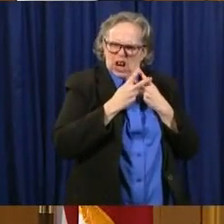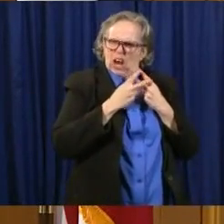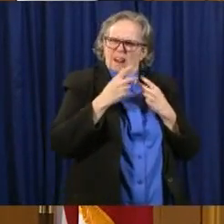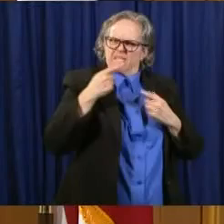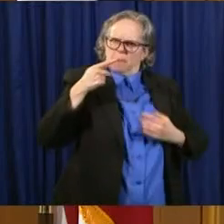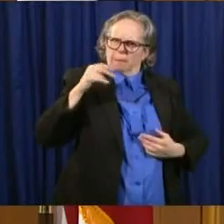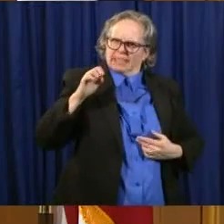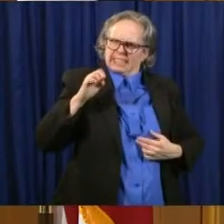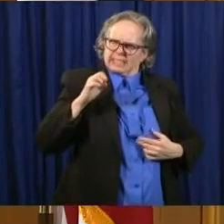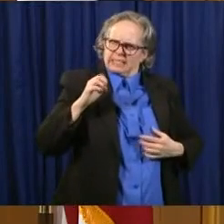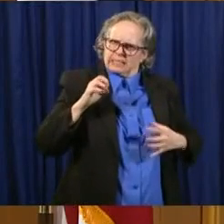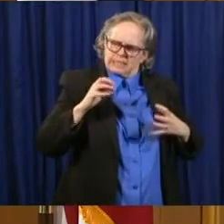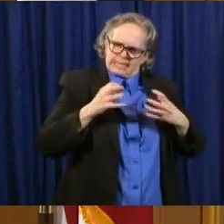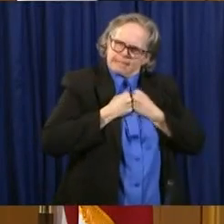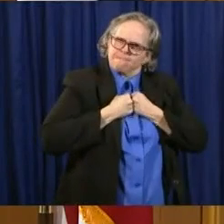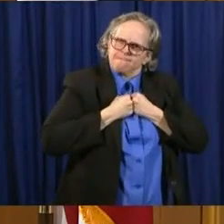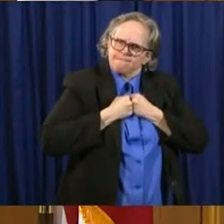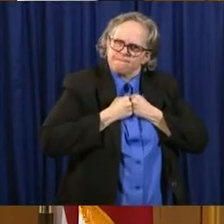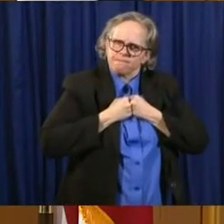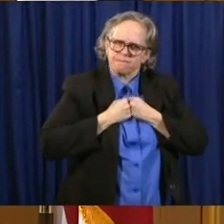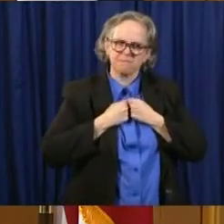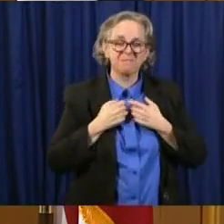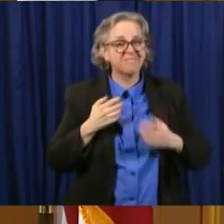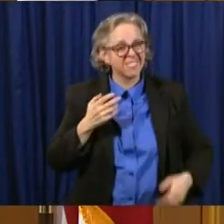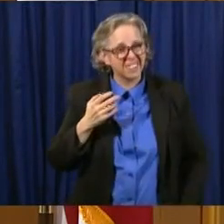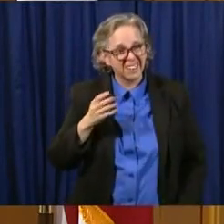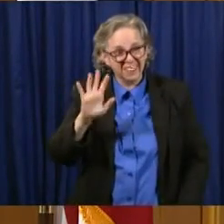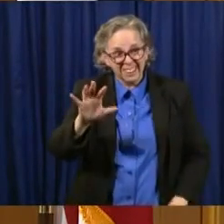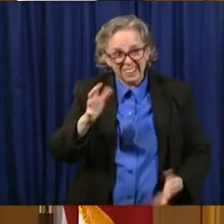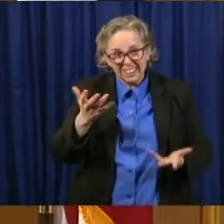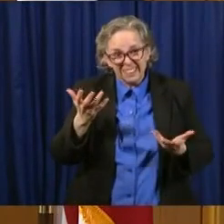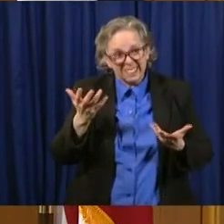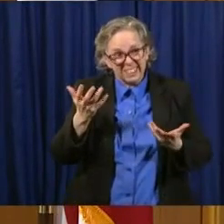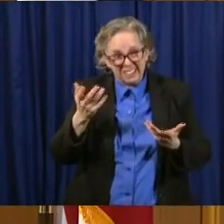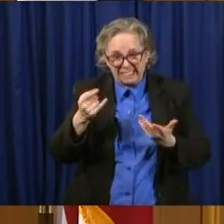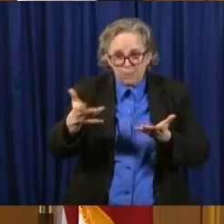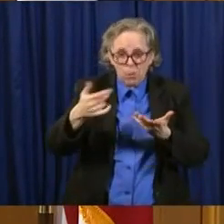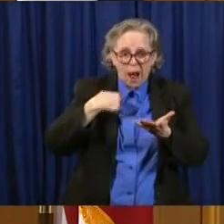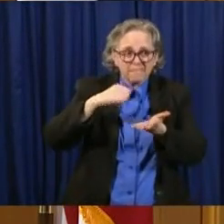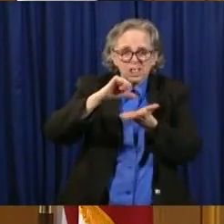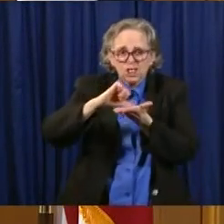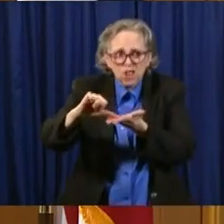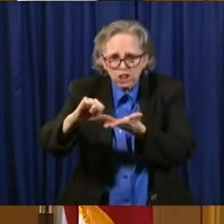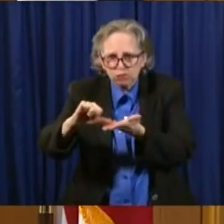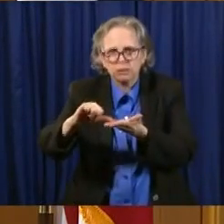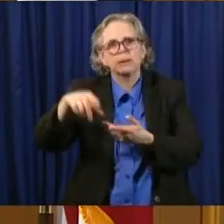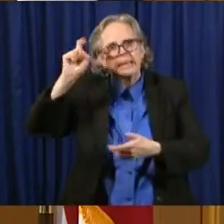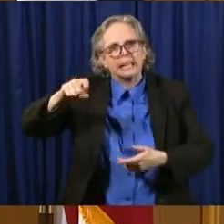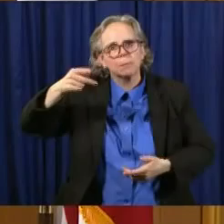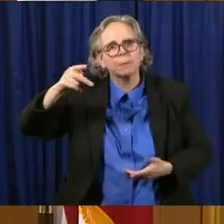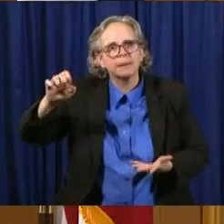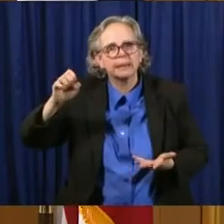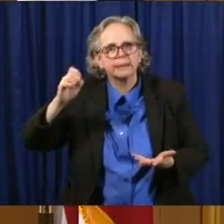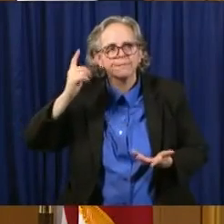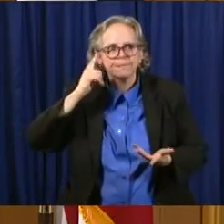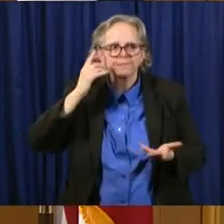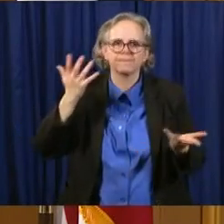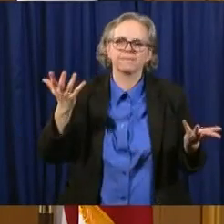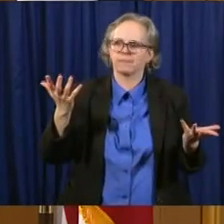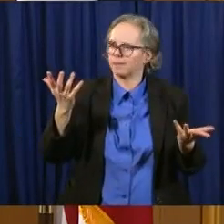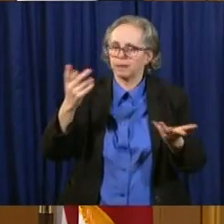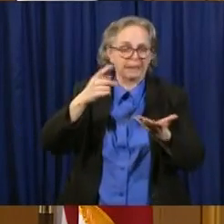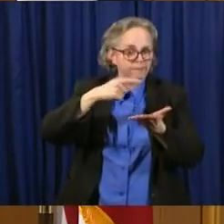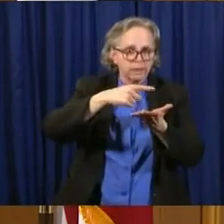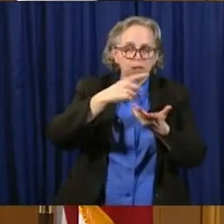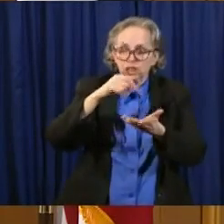gets consumed basically as you do these operations. Um, we have seen